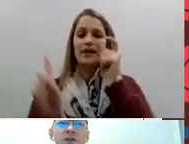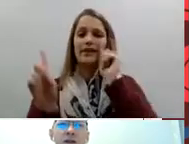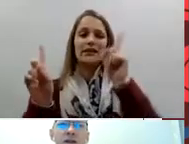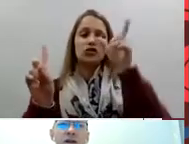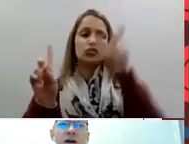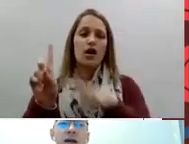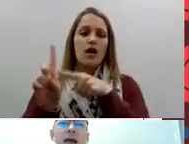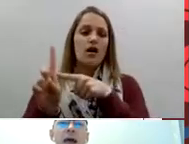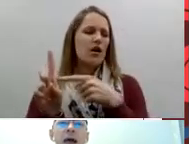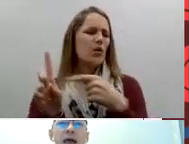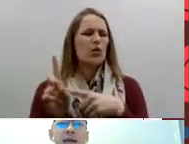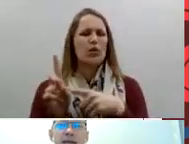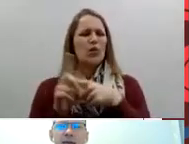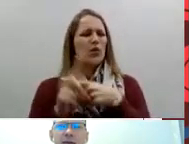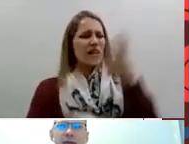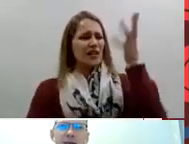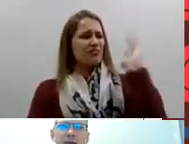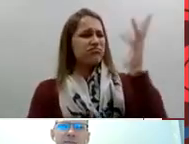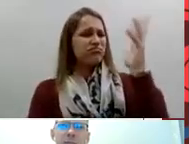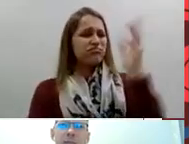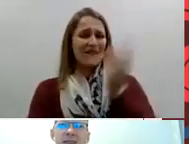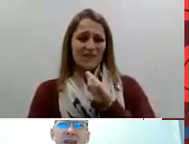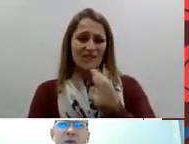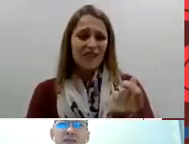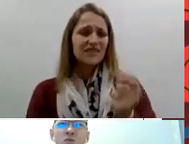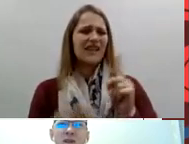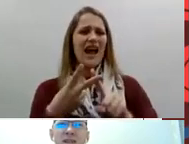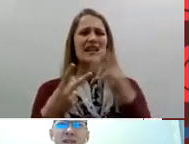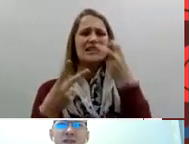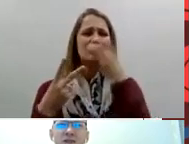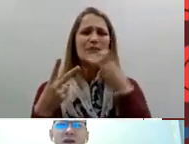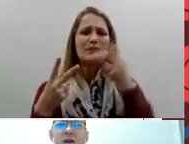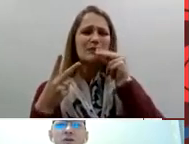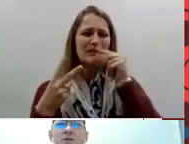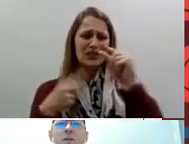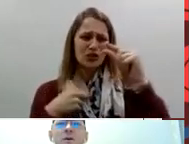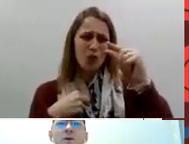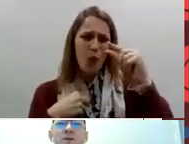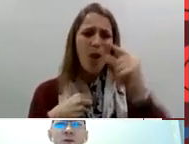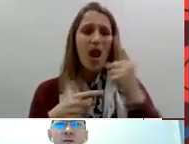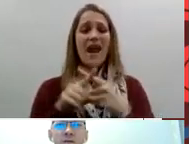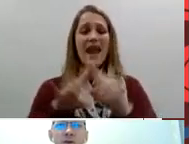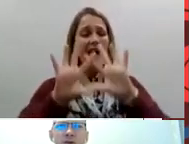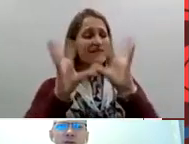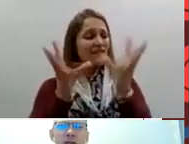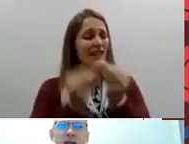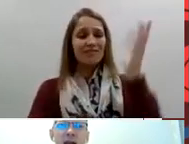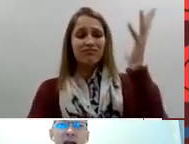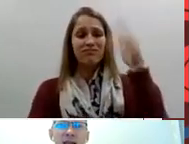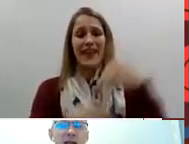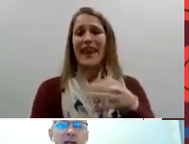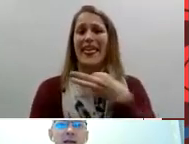theory I hated it there was this one teacher who spoke so fast